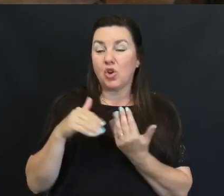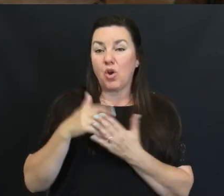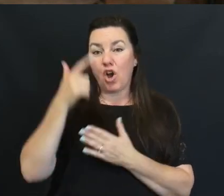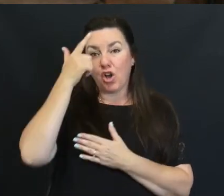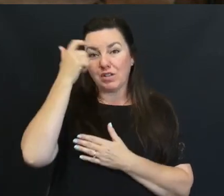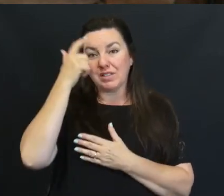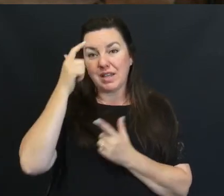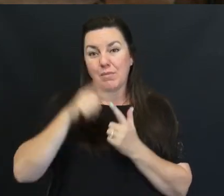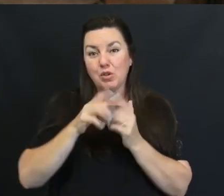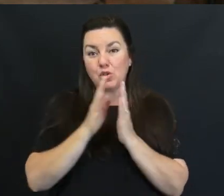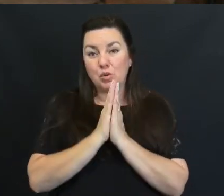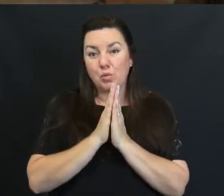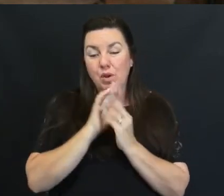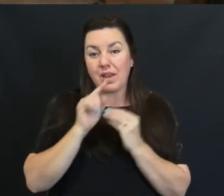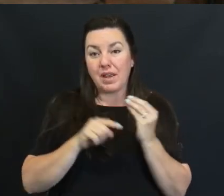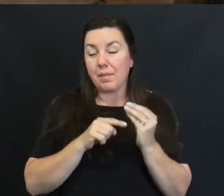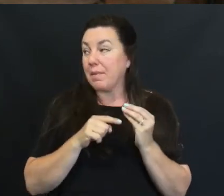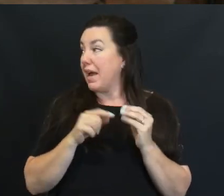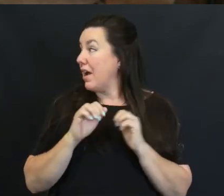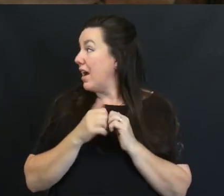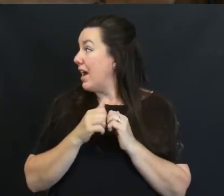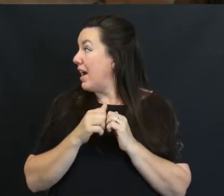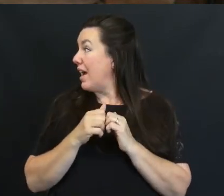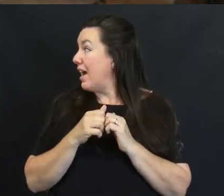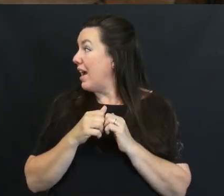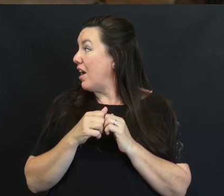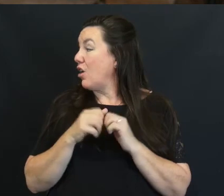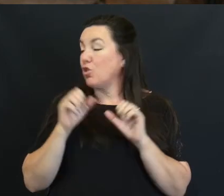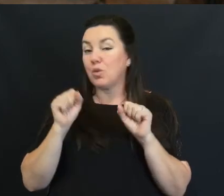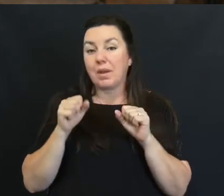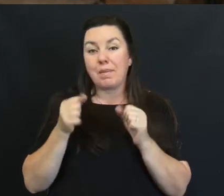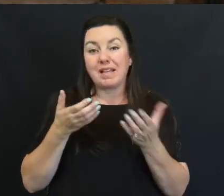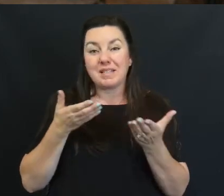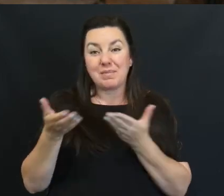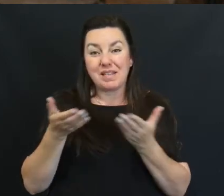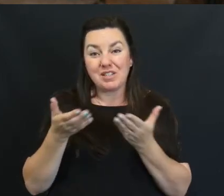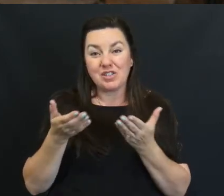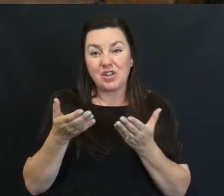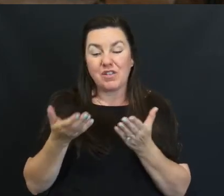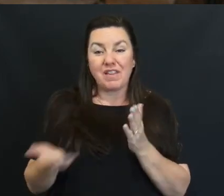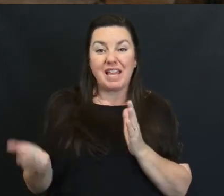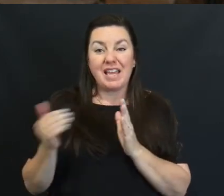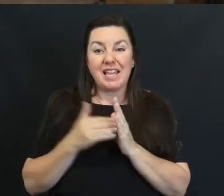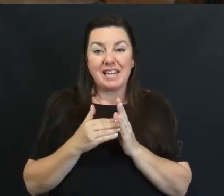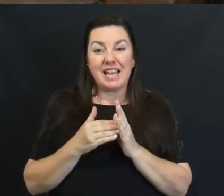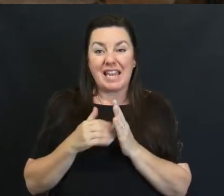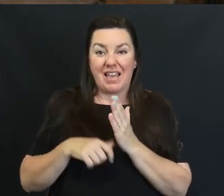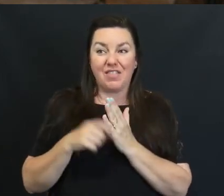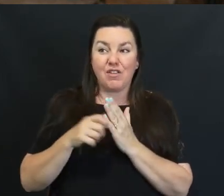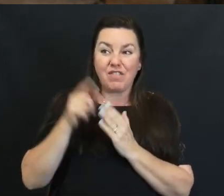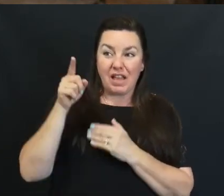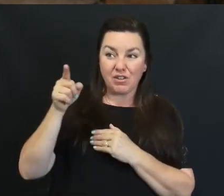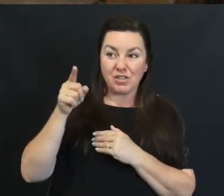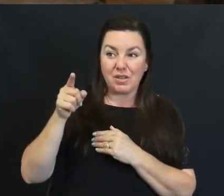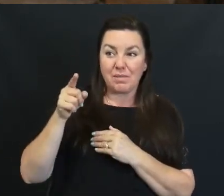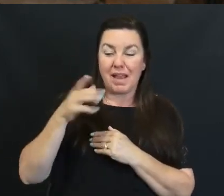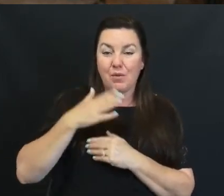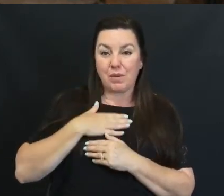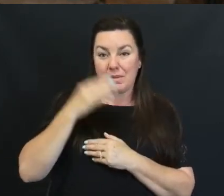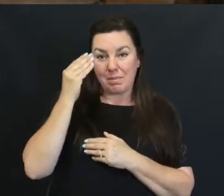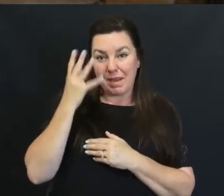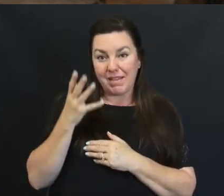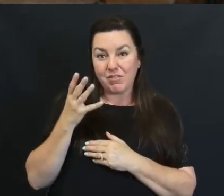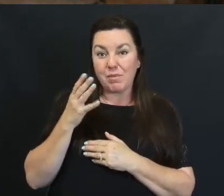To Pray About A Way You Could Possibly Serve And Again There Are Flyers In The Back With My Information